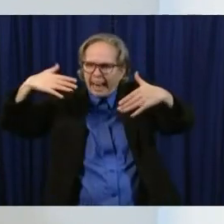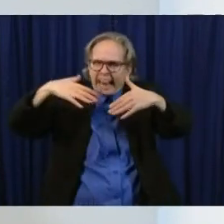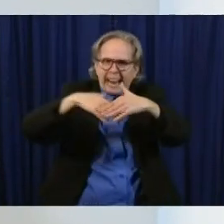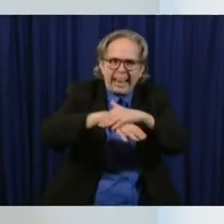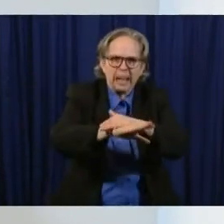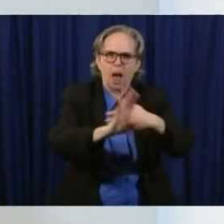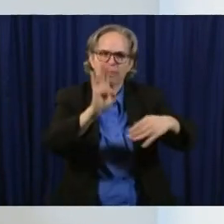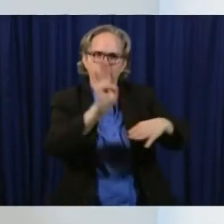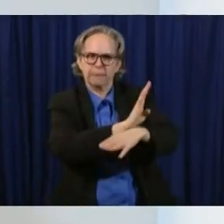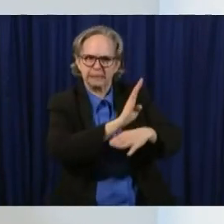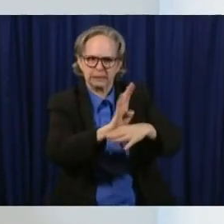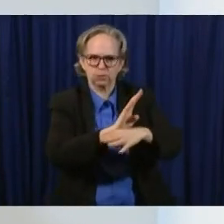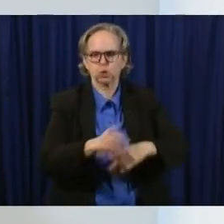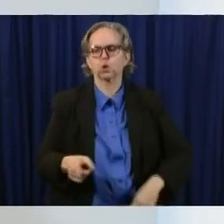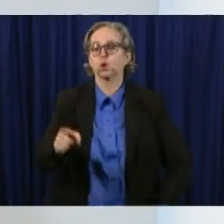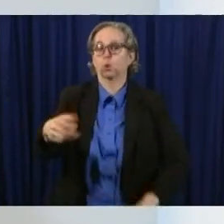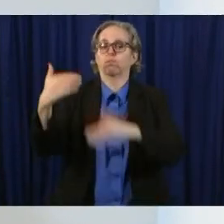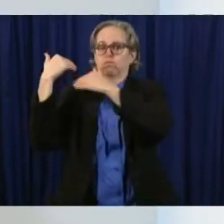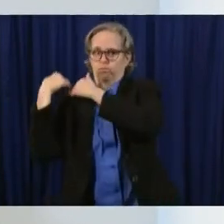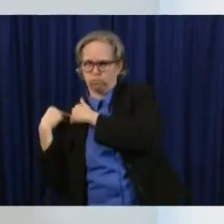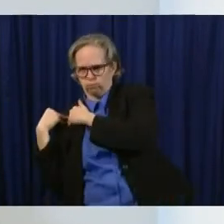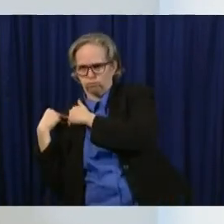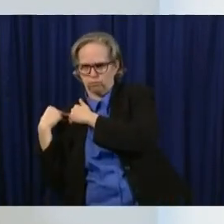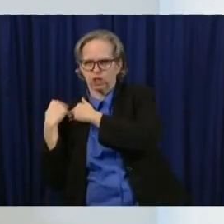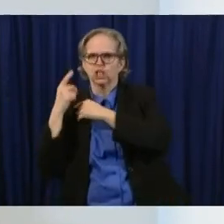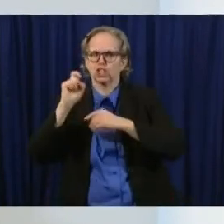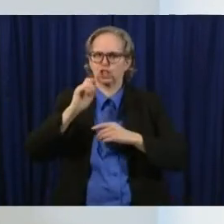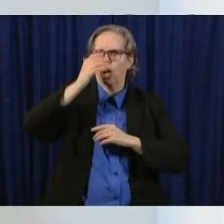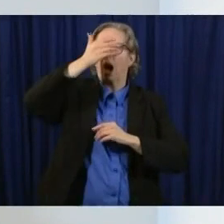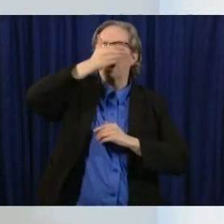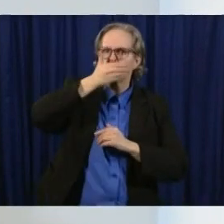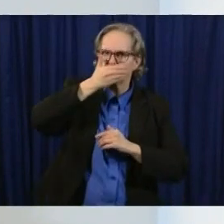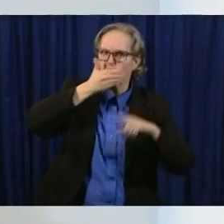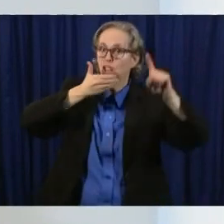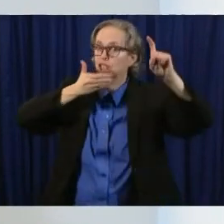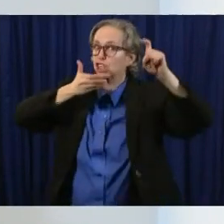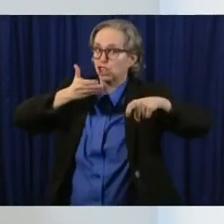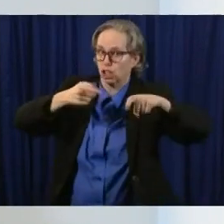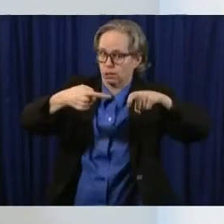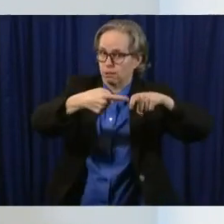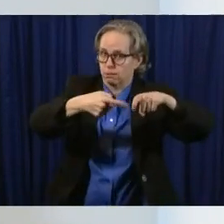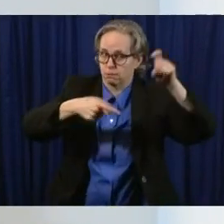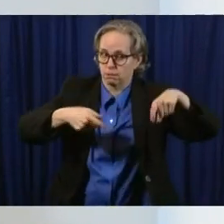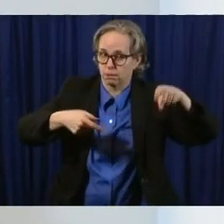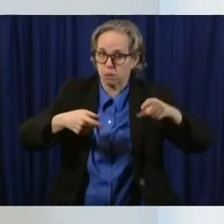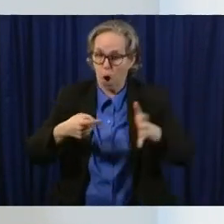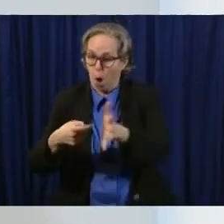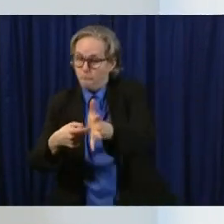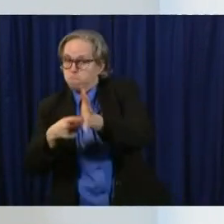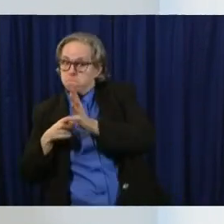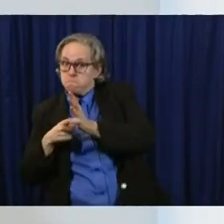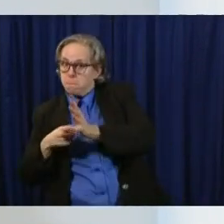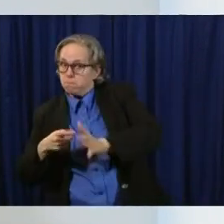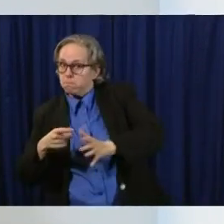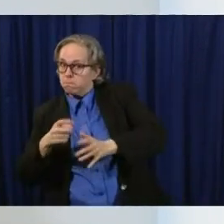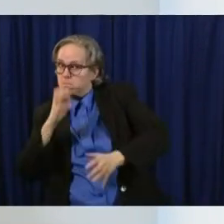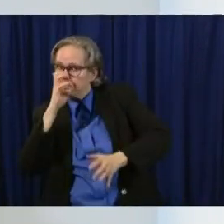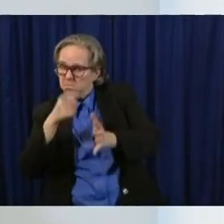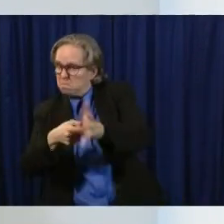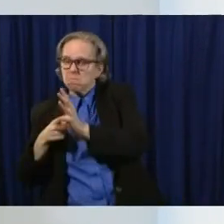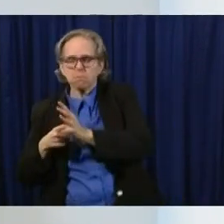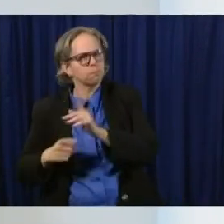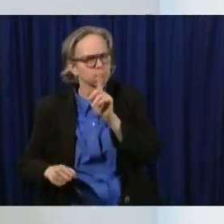wear a face covering you should do that but you are not required to wear a face covering